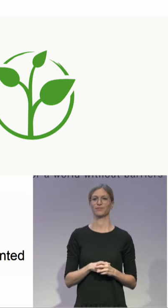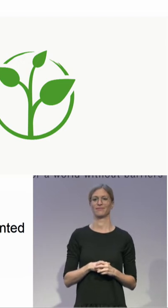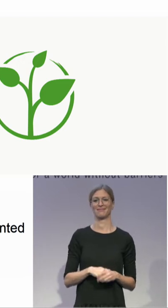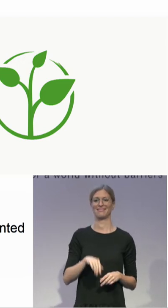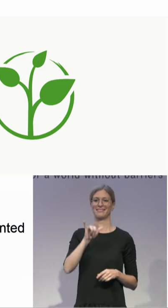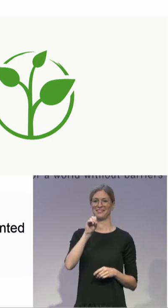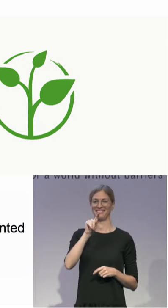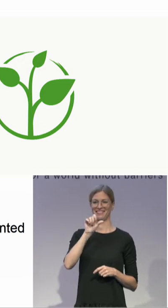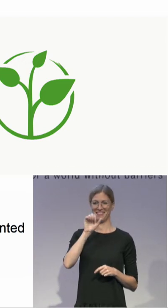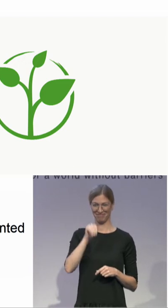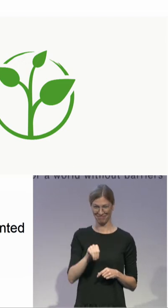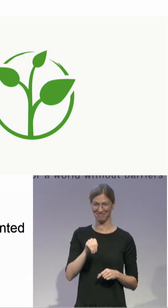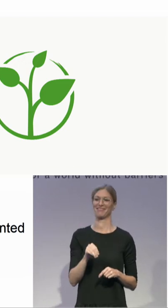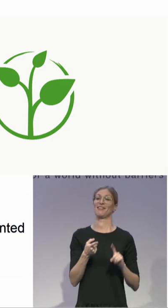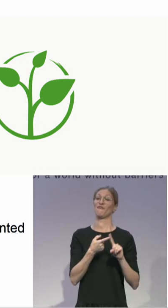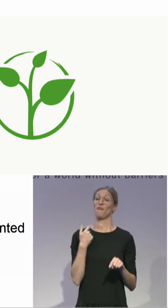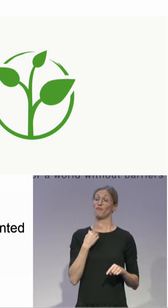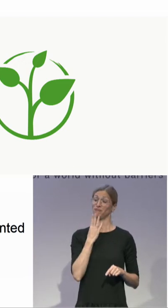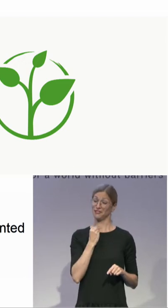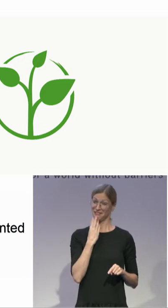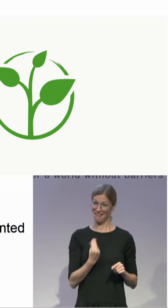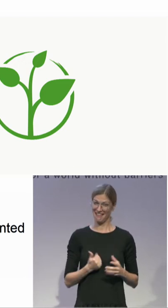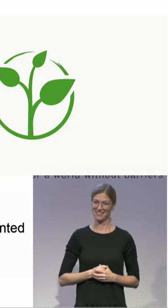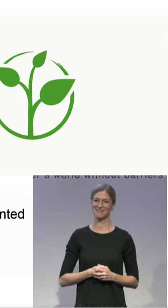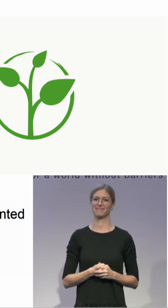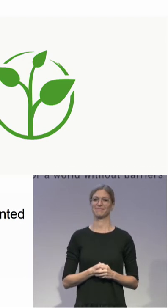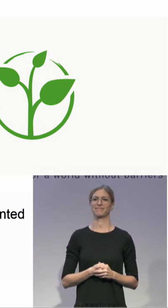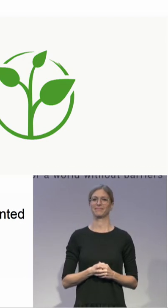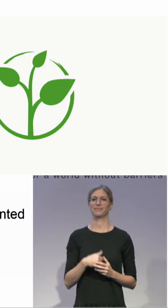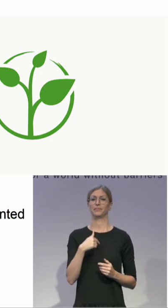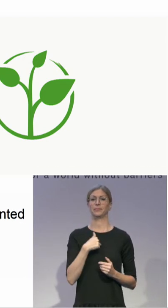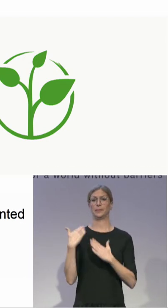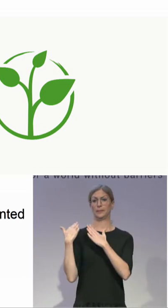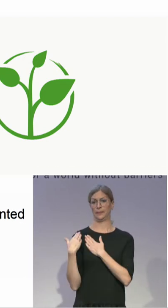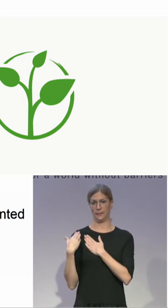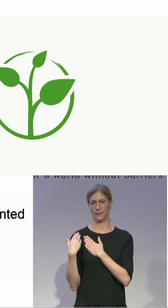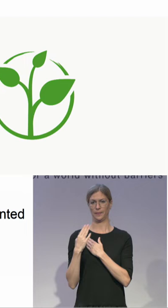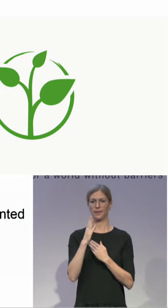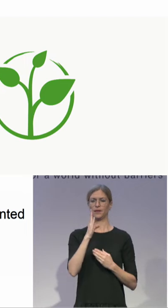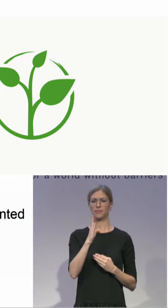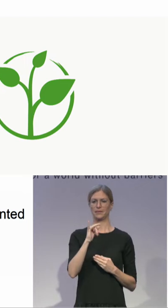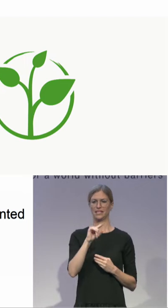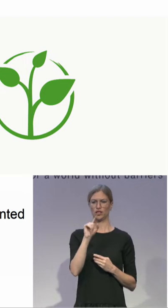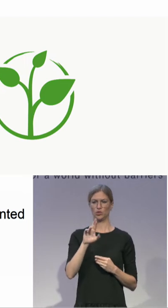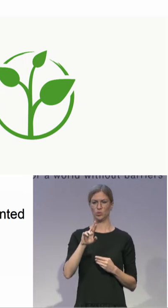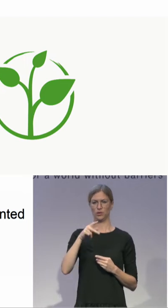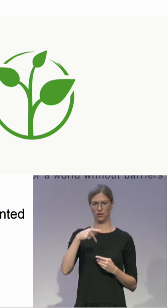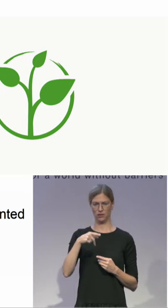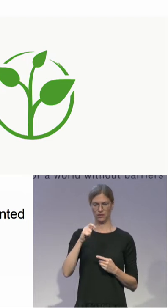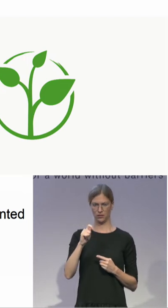I am the head of Bizzchut, which is an organization for the rights of people with disability.